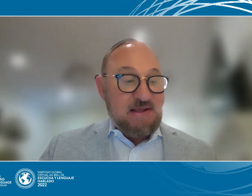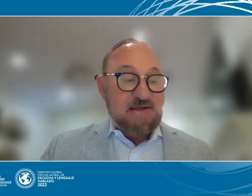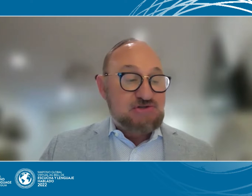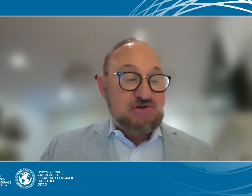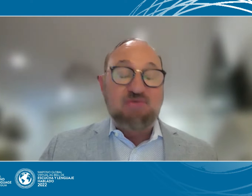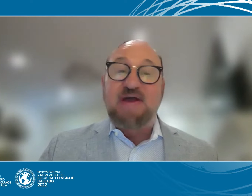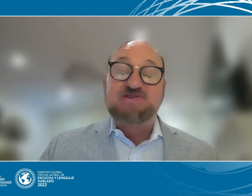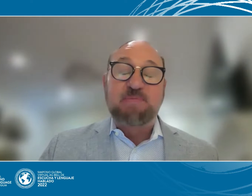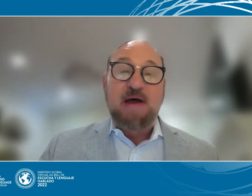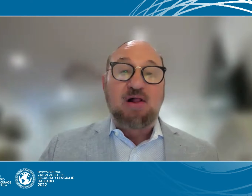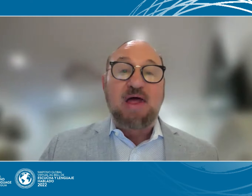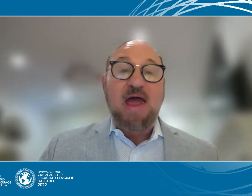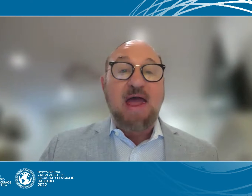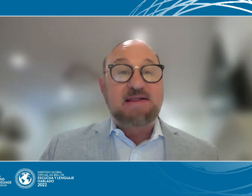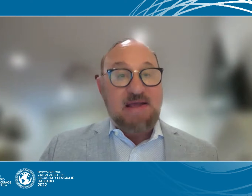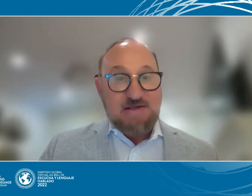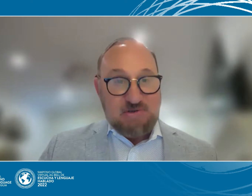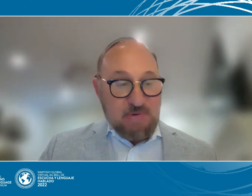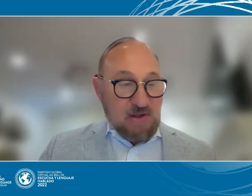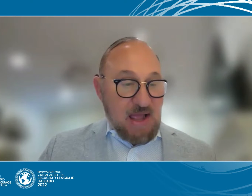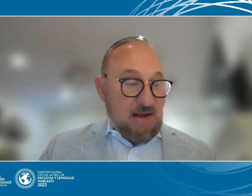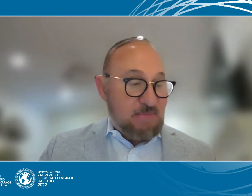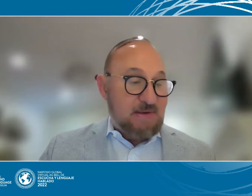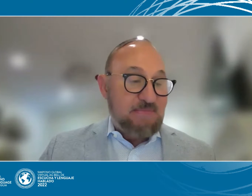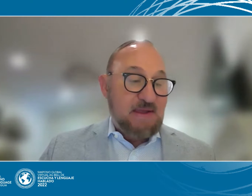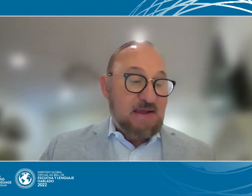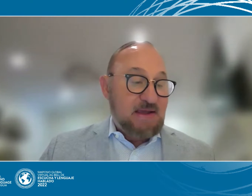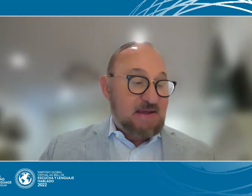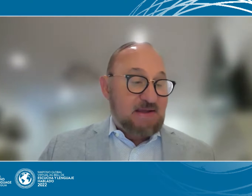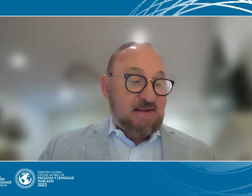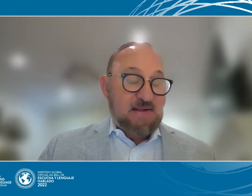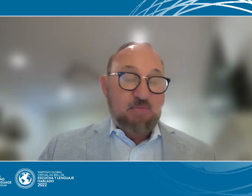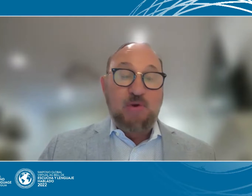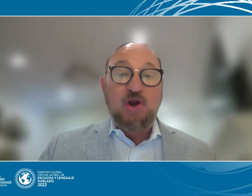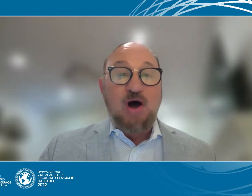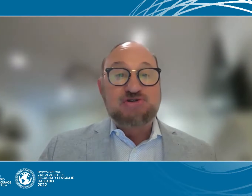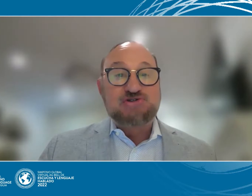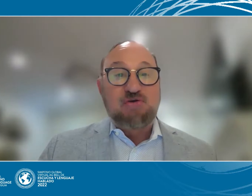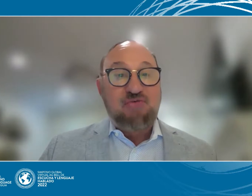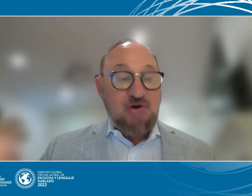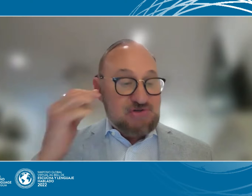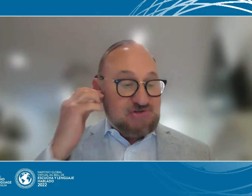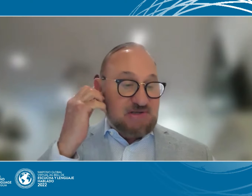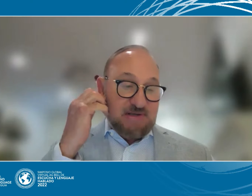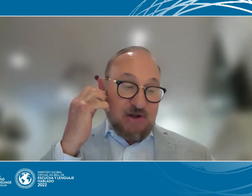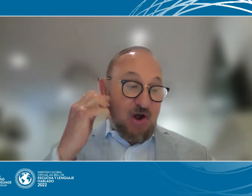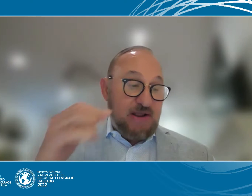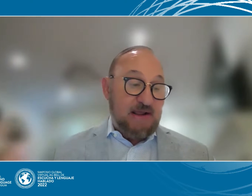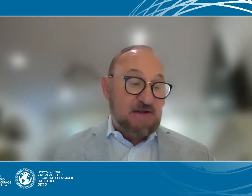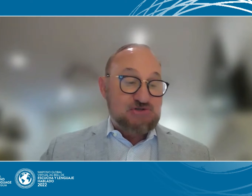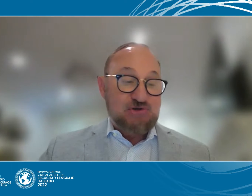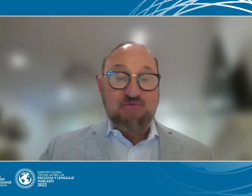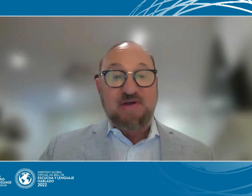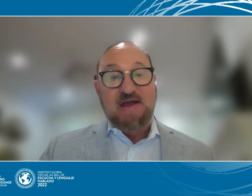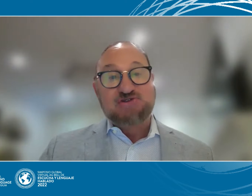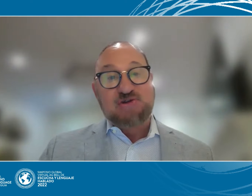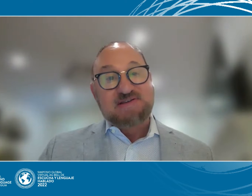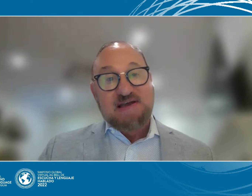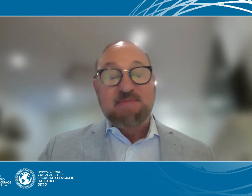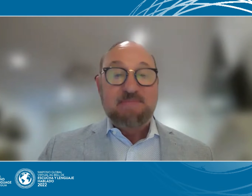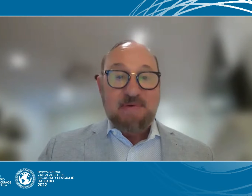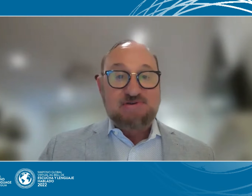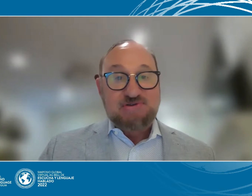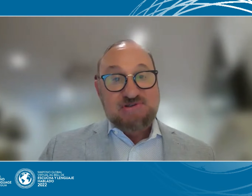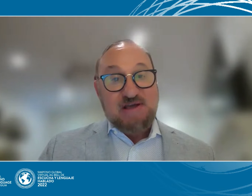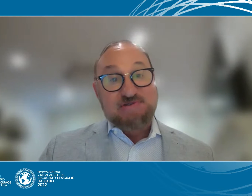in the history of AG Bell and the AG Bell Academy. We launched our first non-English certification